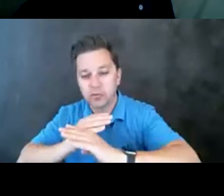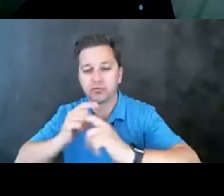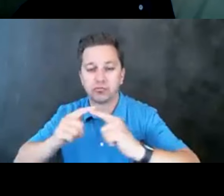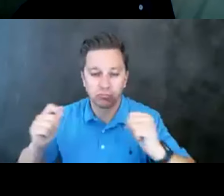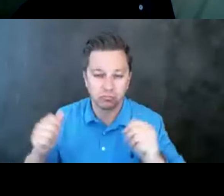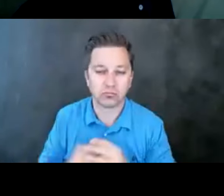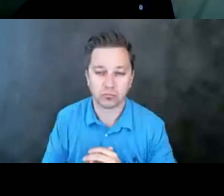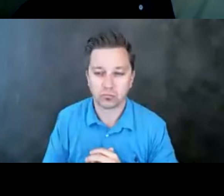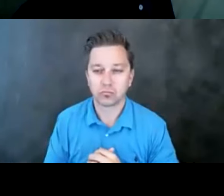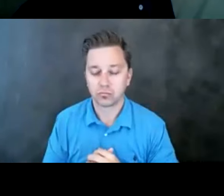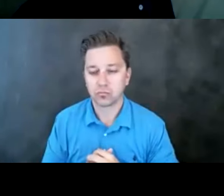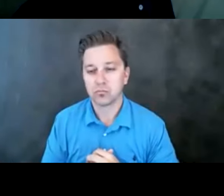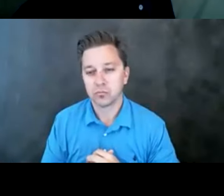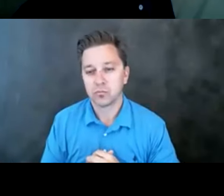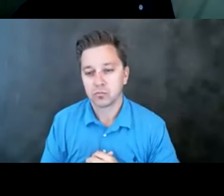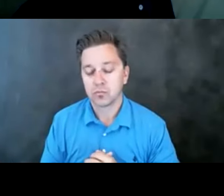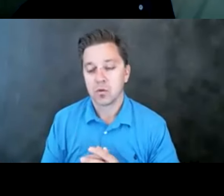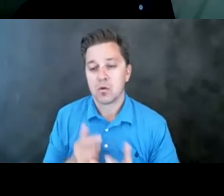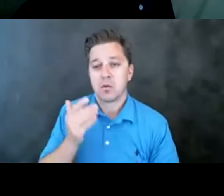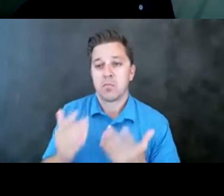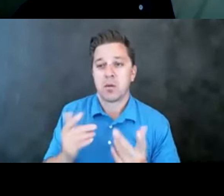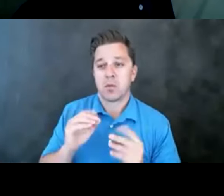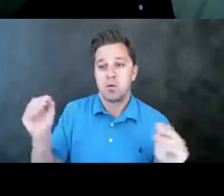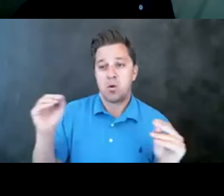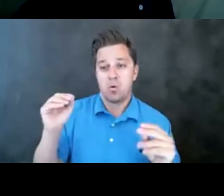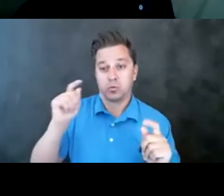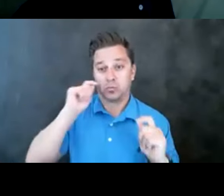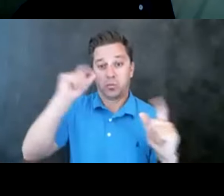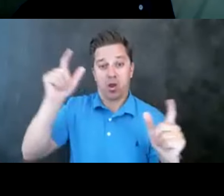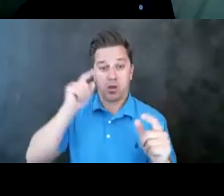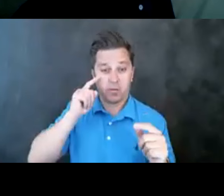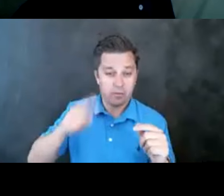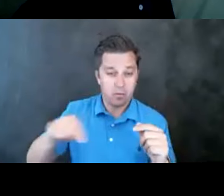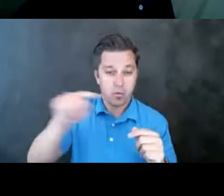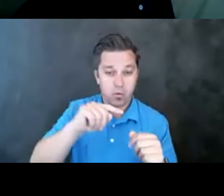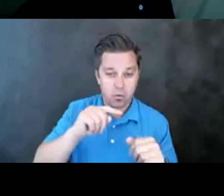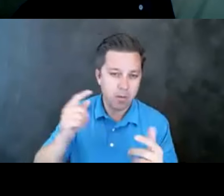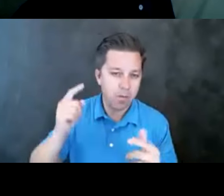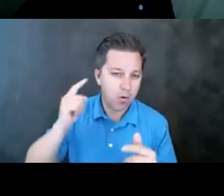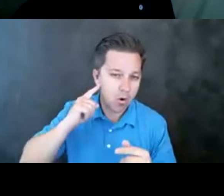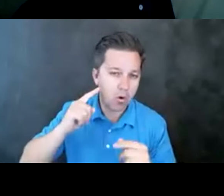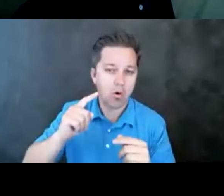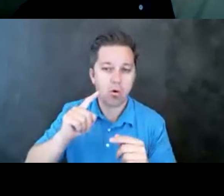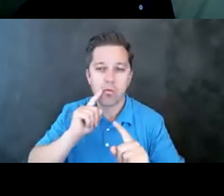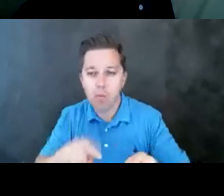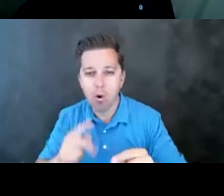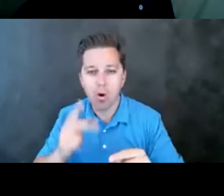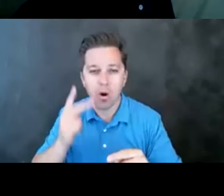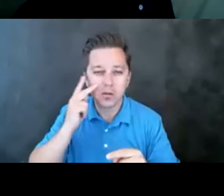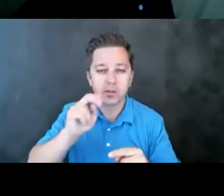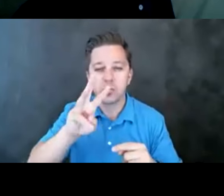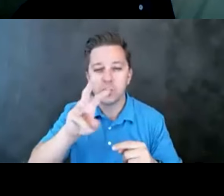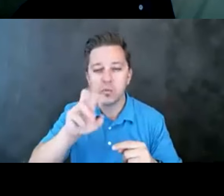So it may come as no surprise to many of you, and you probably have heard reports of this in news media, but